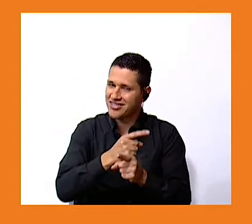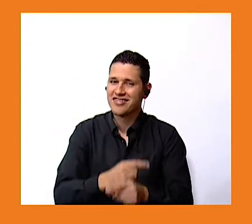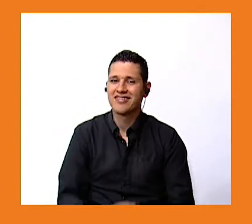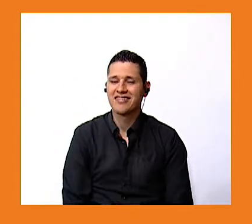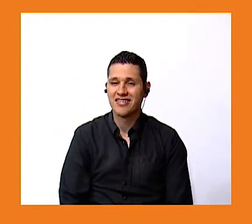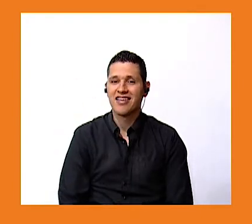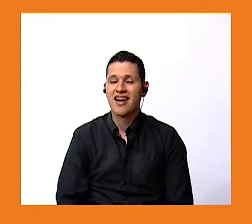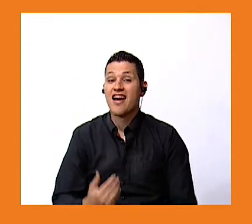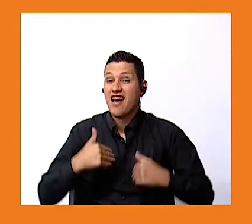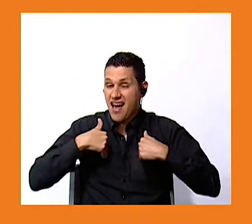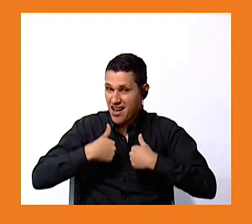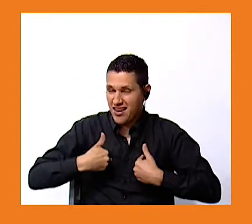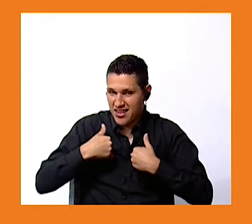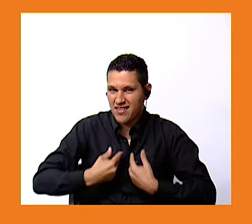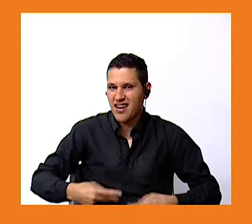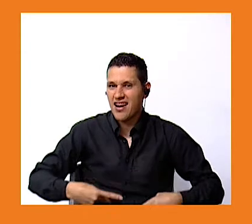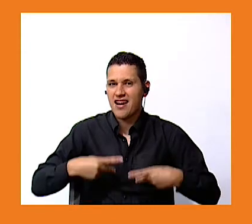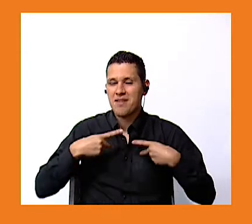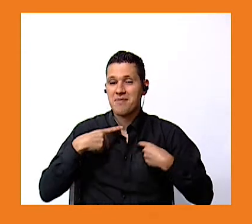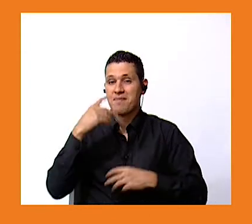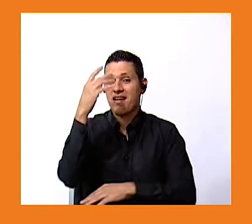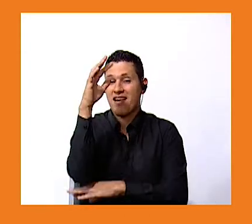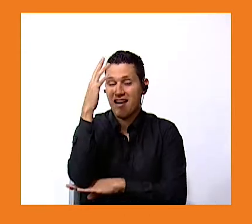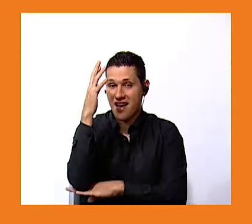what animal lives in a tree